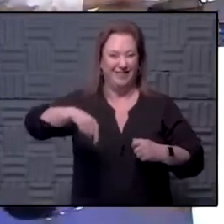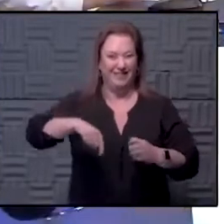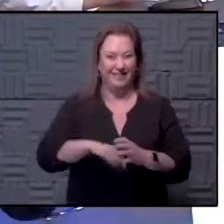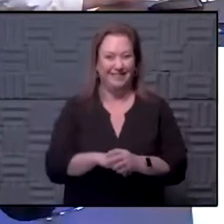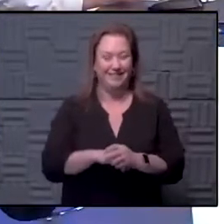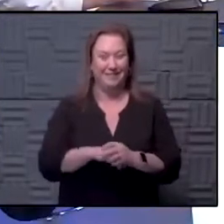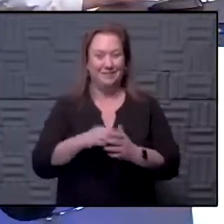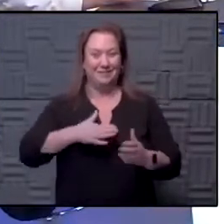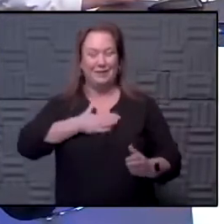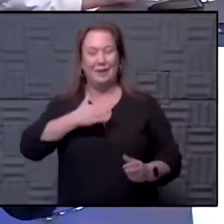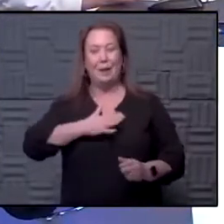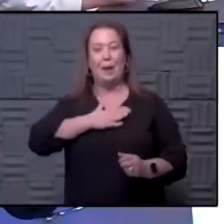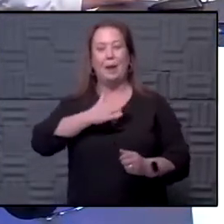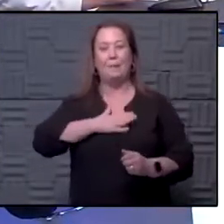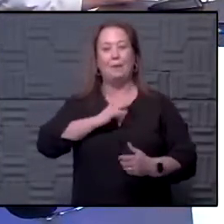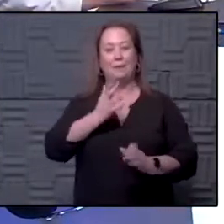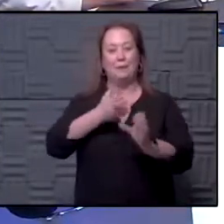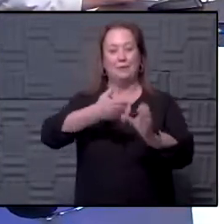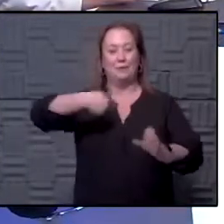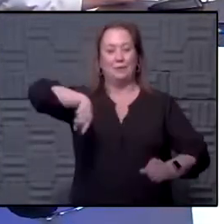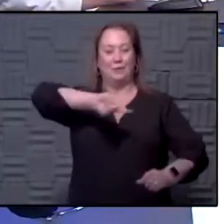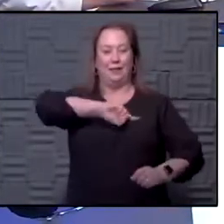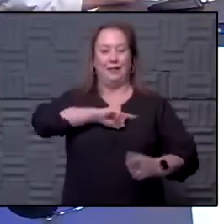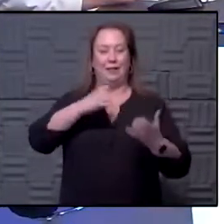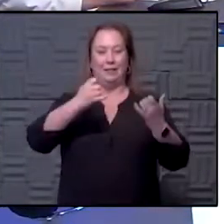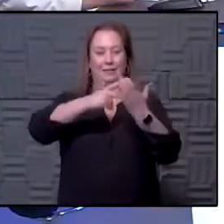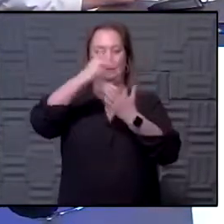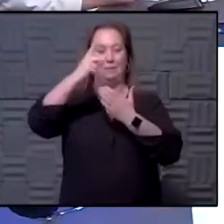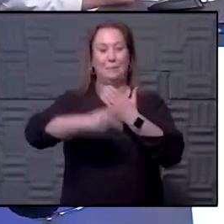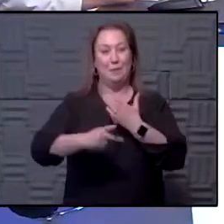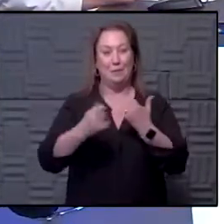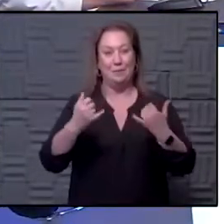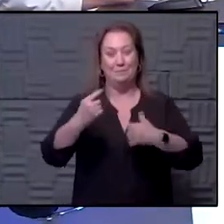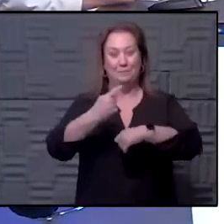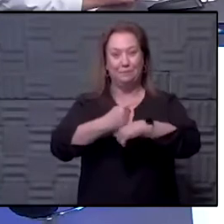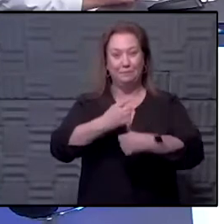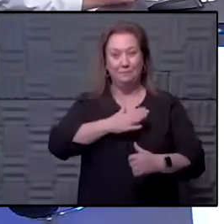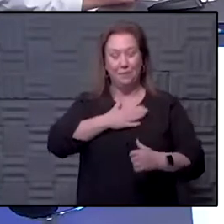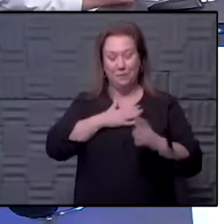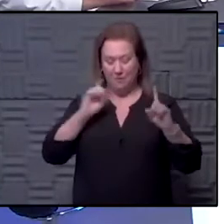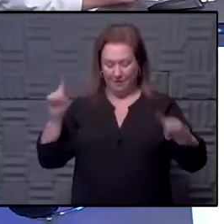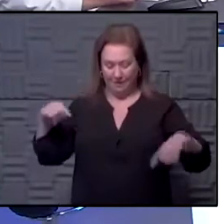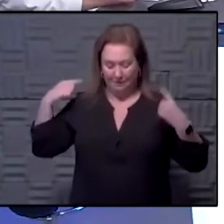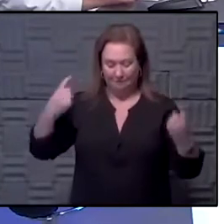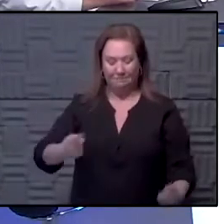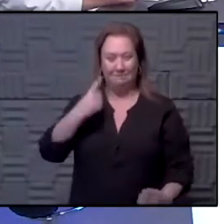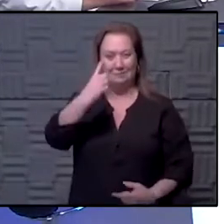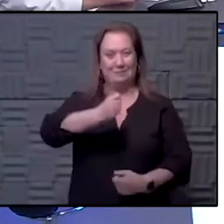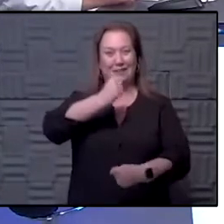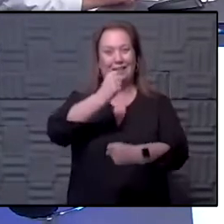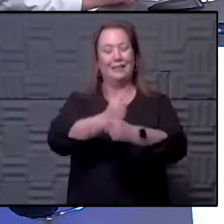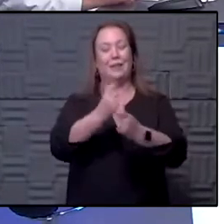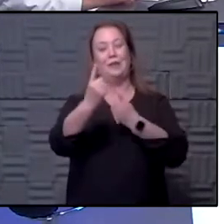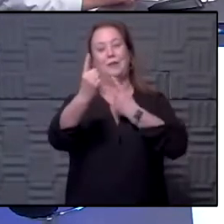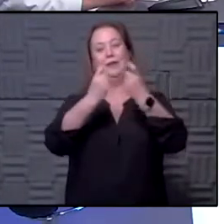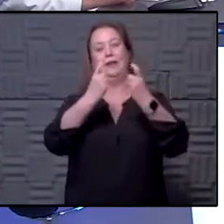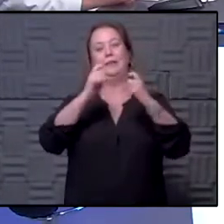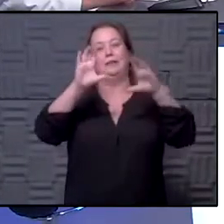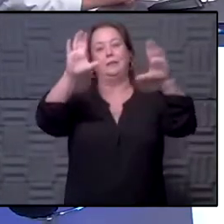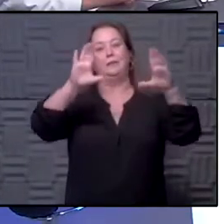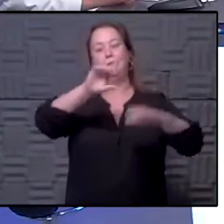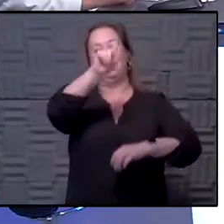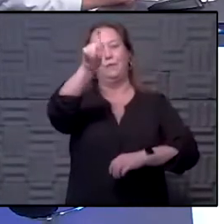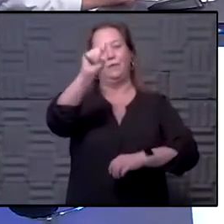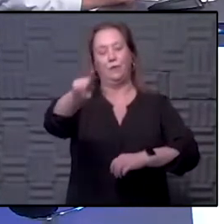we are so happy that you're with us for this program. And we're happy that you've been standing by us all this time, asking great questions,